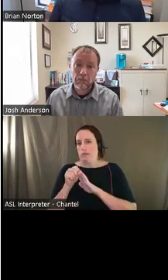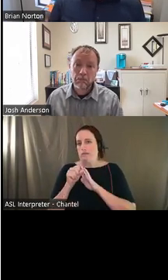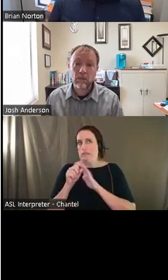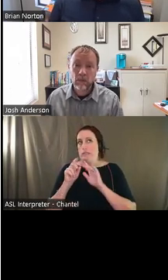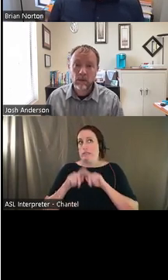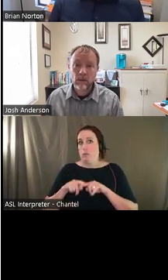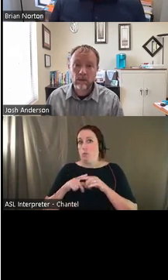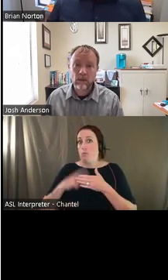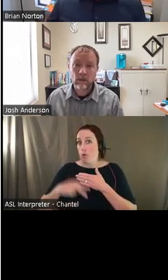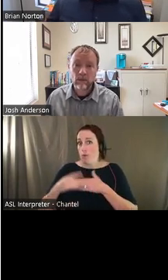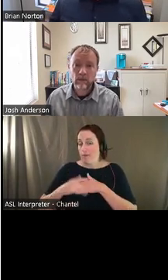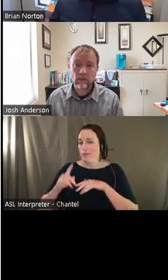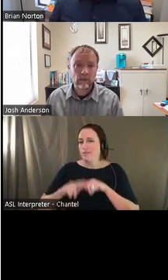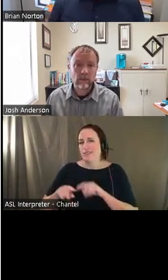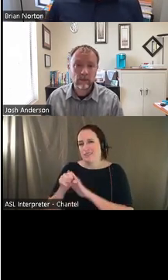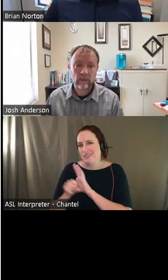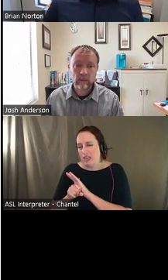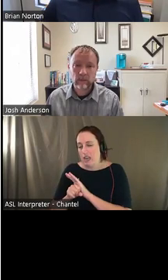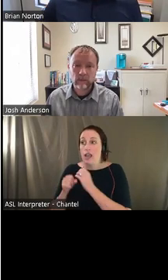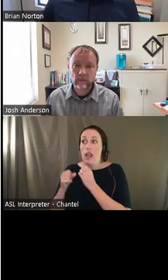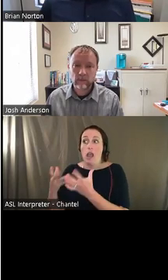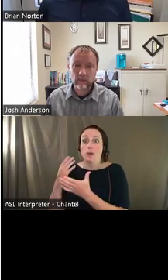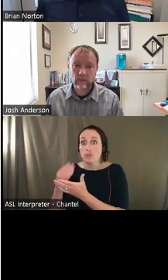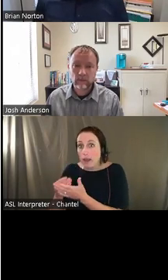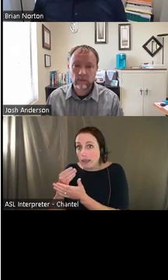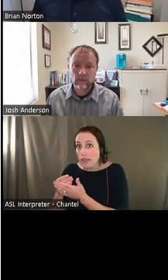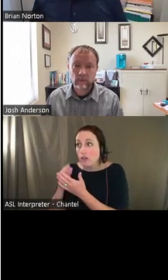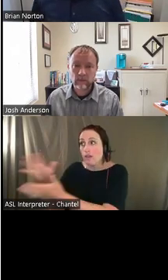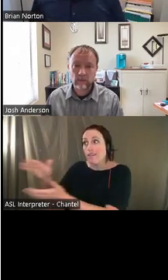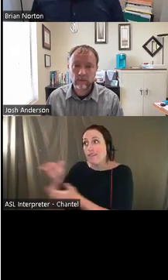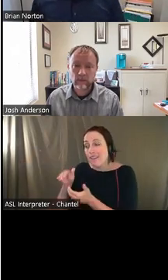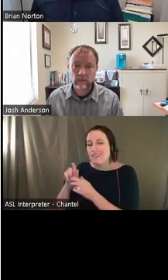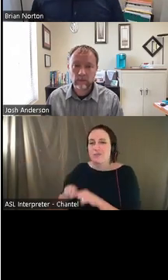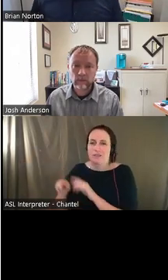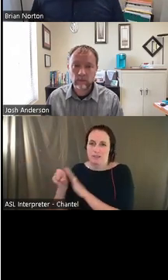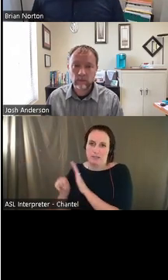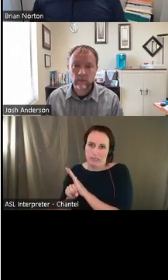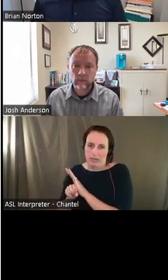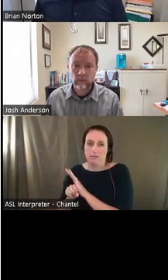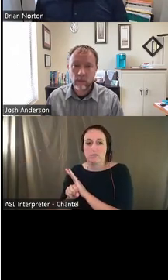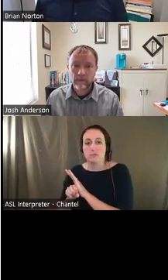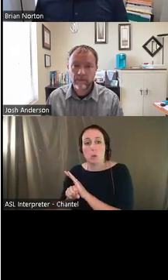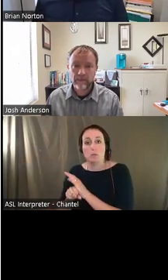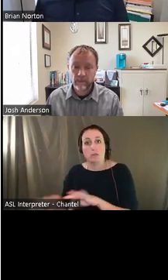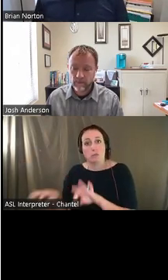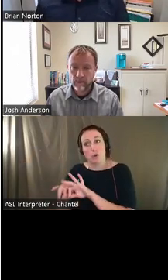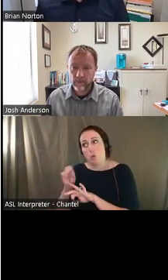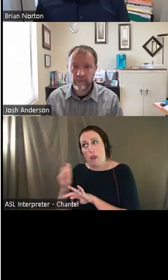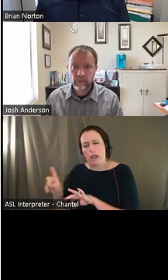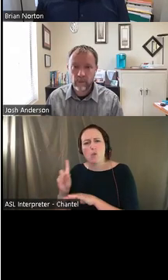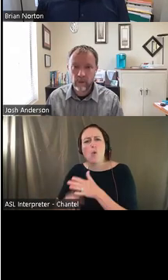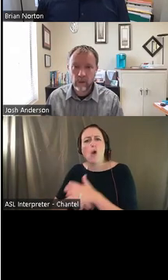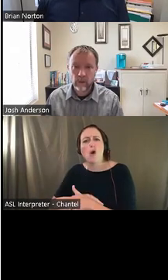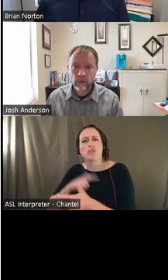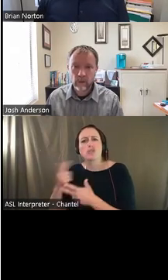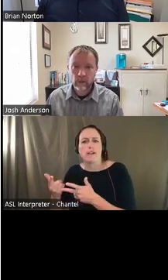and how much money you might be able to borrow to purchase the things that you're looking to borrow. Um, but it's certainly something to inquire about, um, if you aren't connected